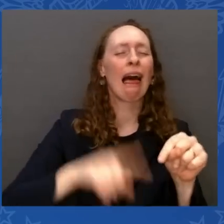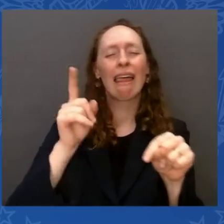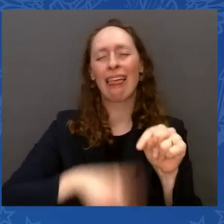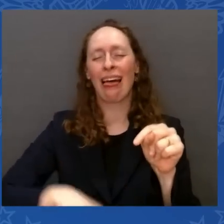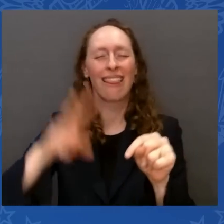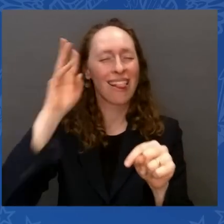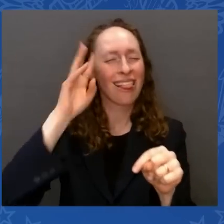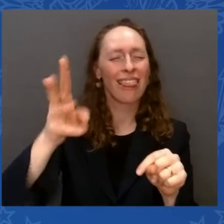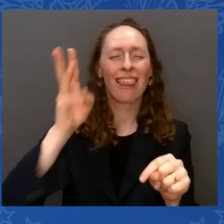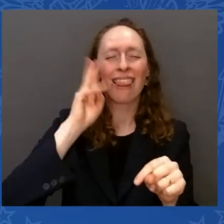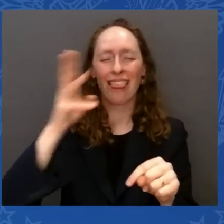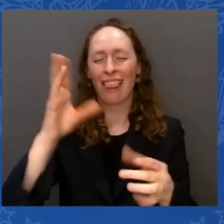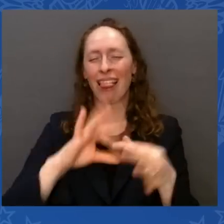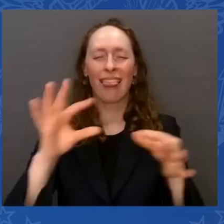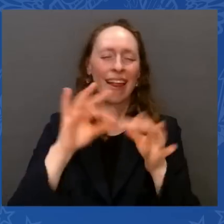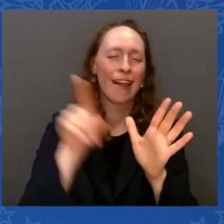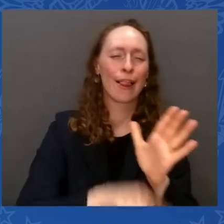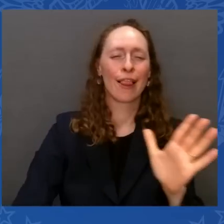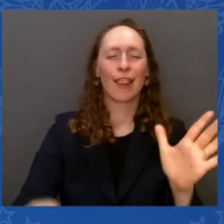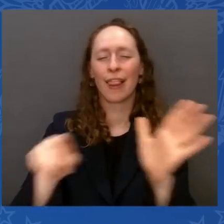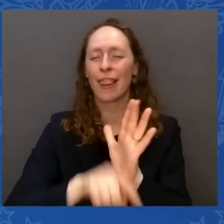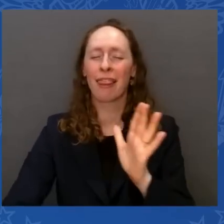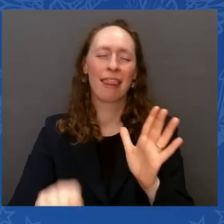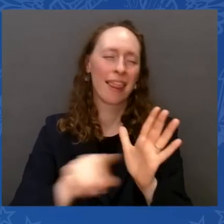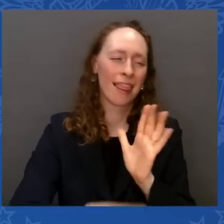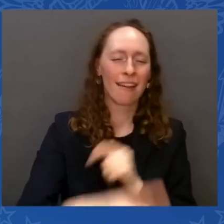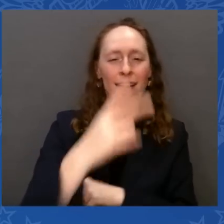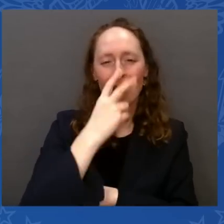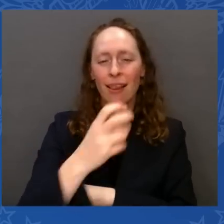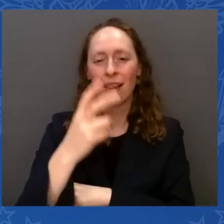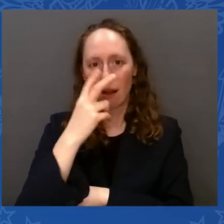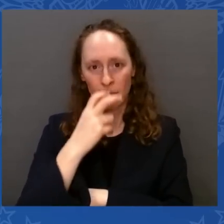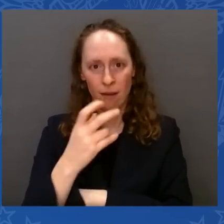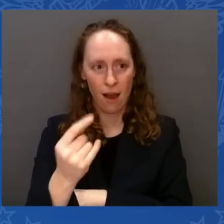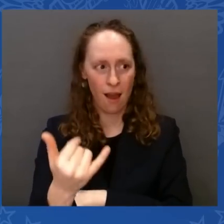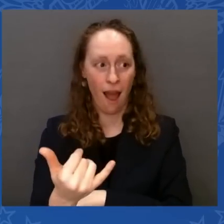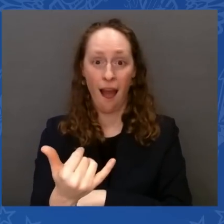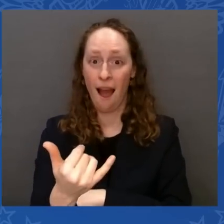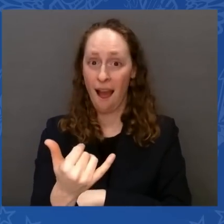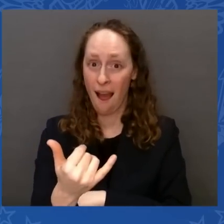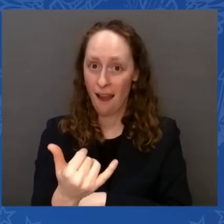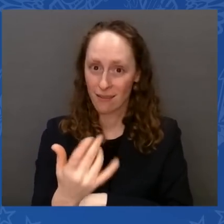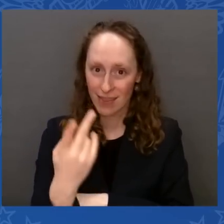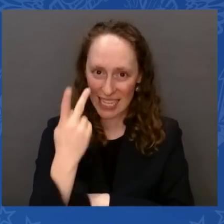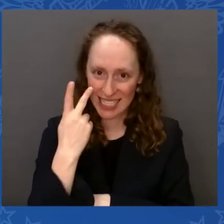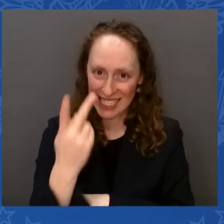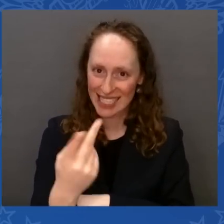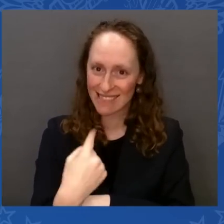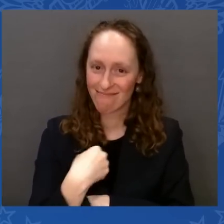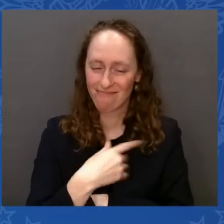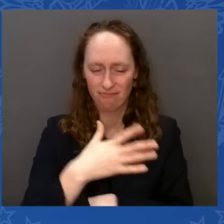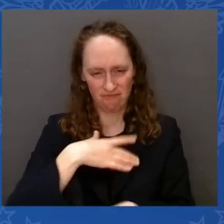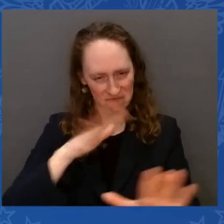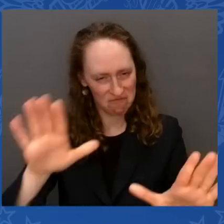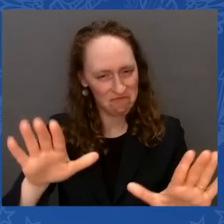know, I promised to partner with you and coordinate with you to make sure the implementation of these laws is done efficiently and effectively. And let the American people